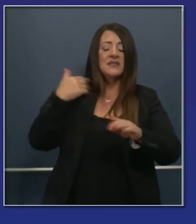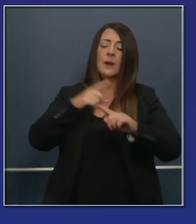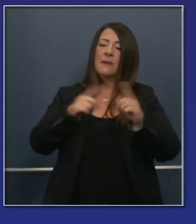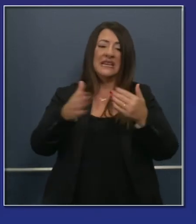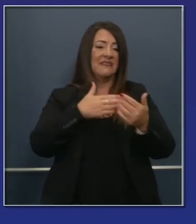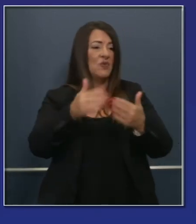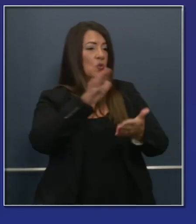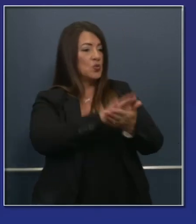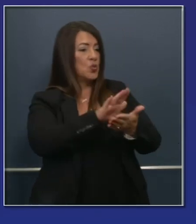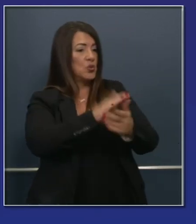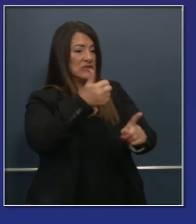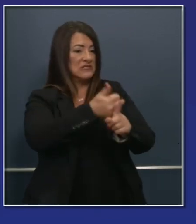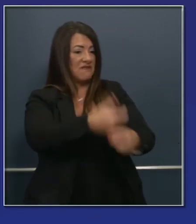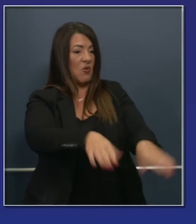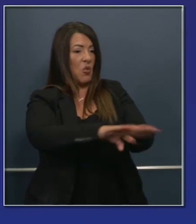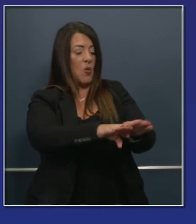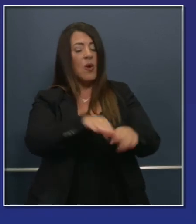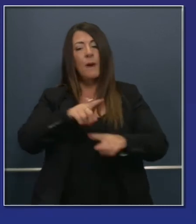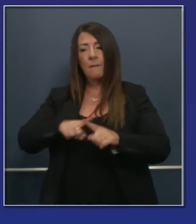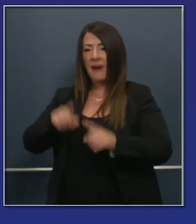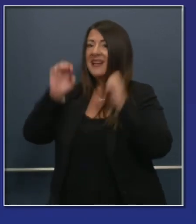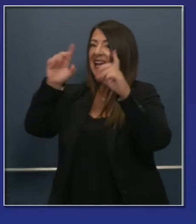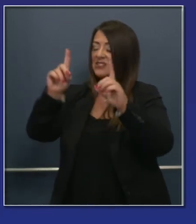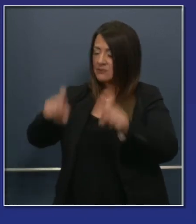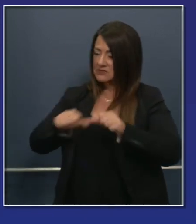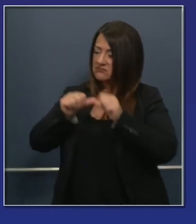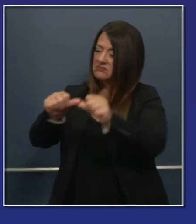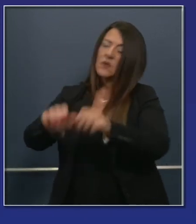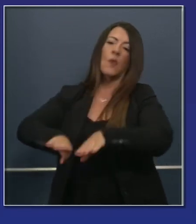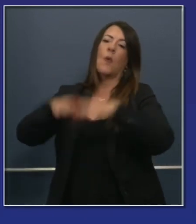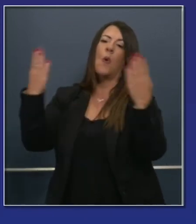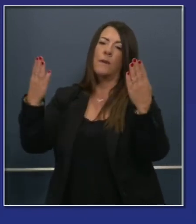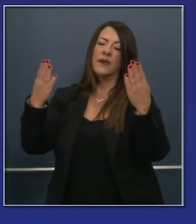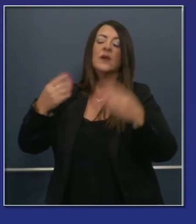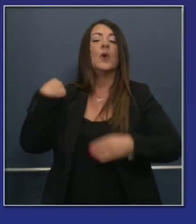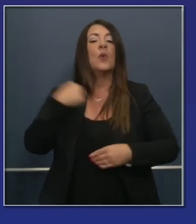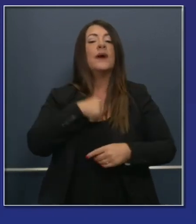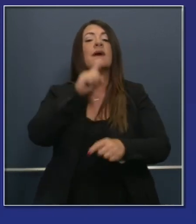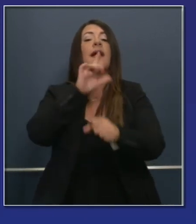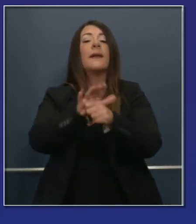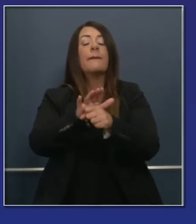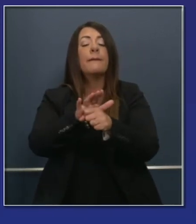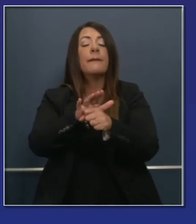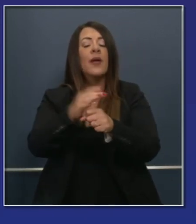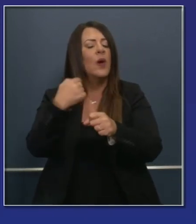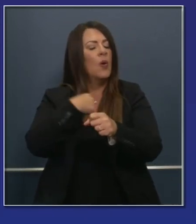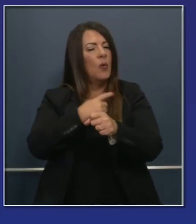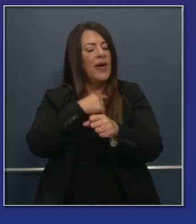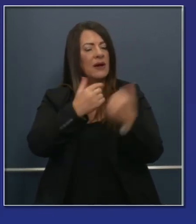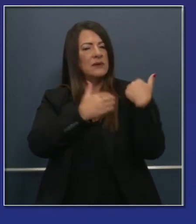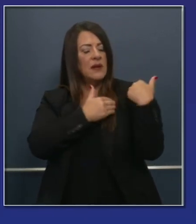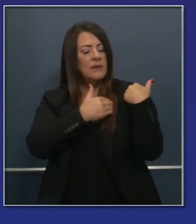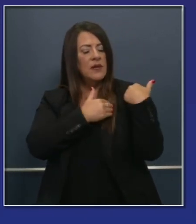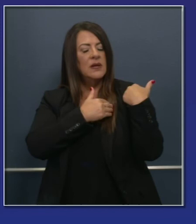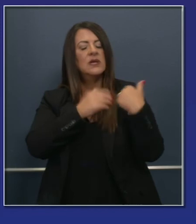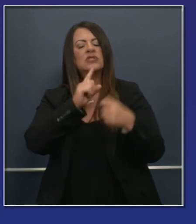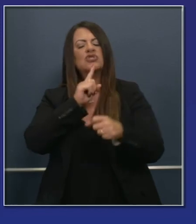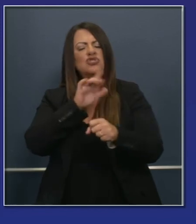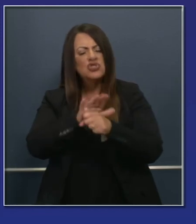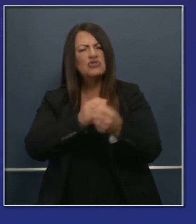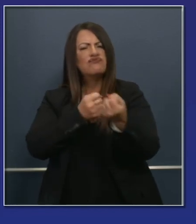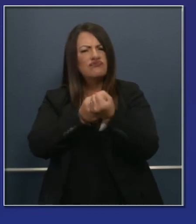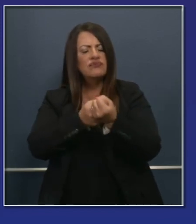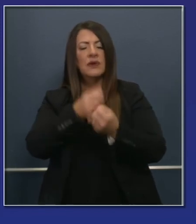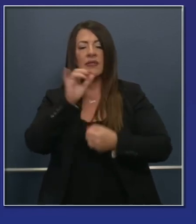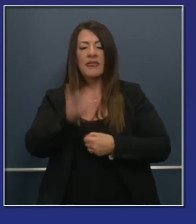that we are committed we are accountable to continuing to ensure that not only we're preparing our